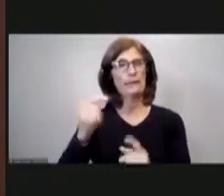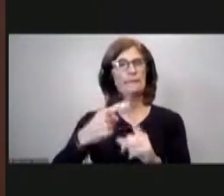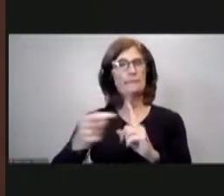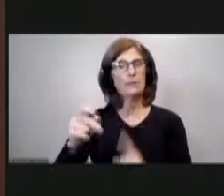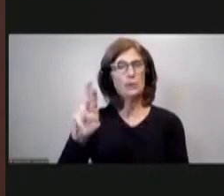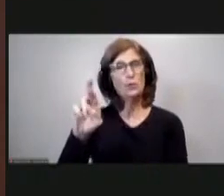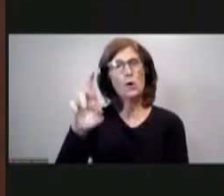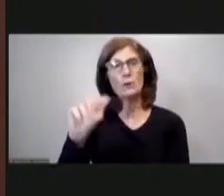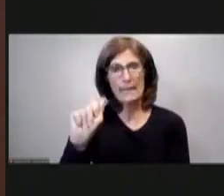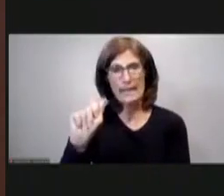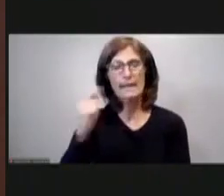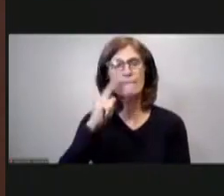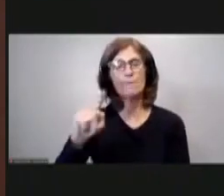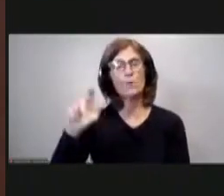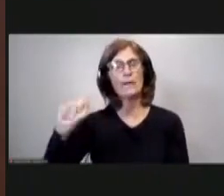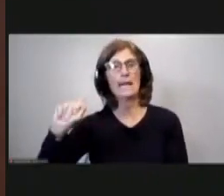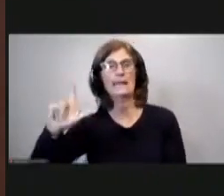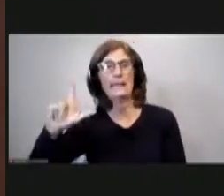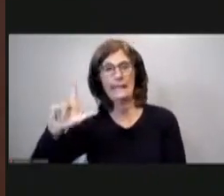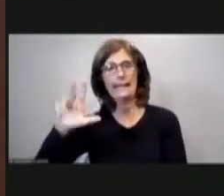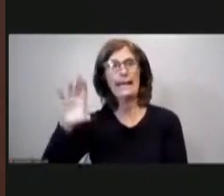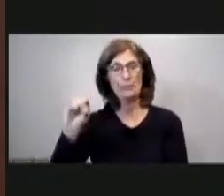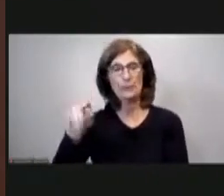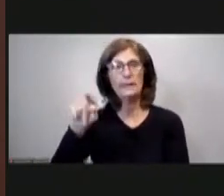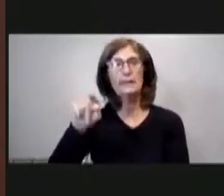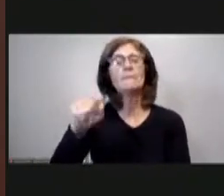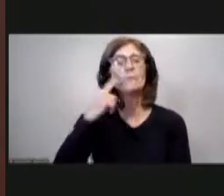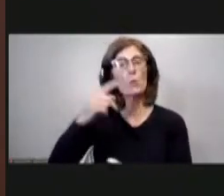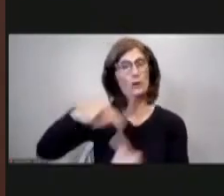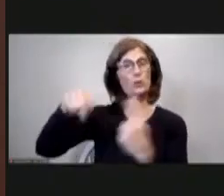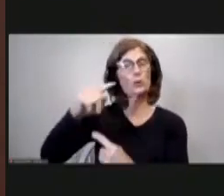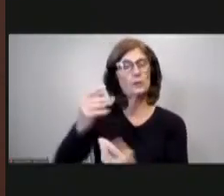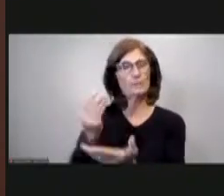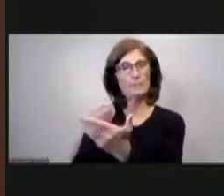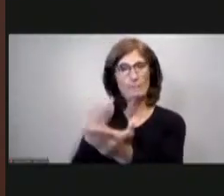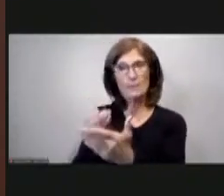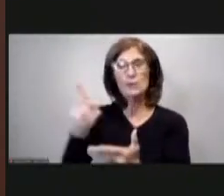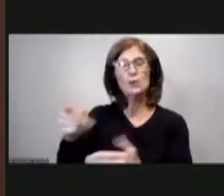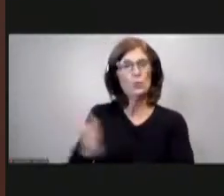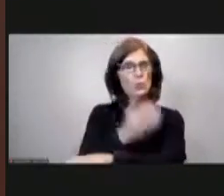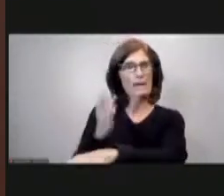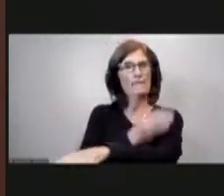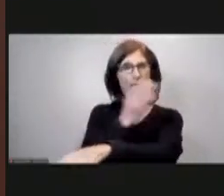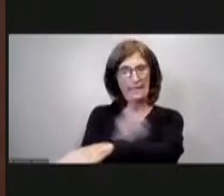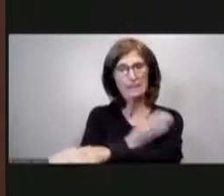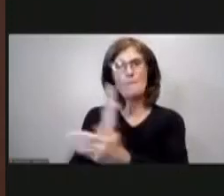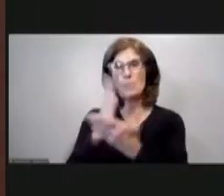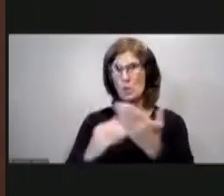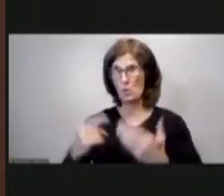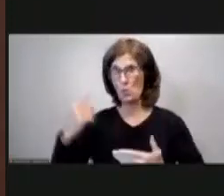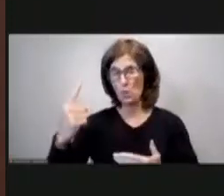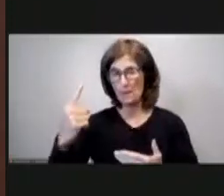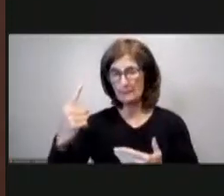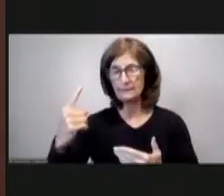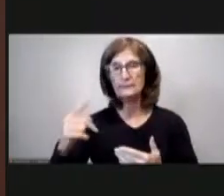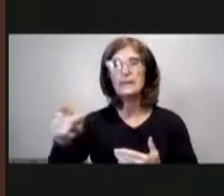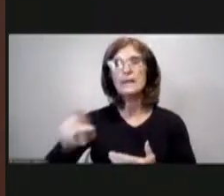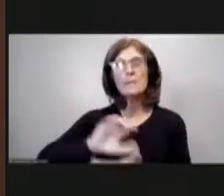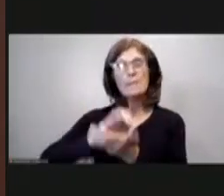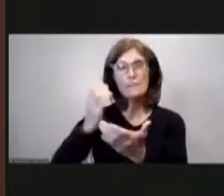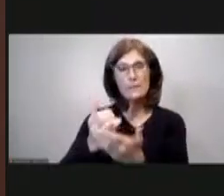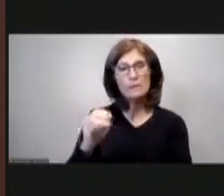of allegheny county's gaming economic tourism fund for the arsenal renovation phase one project in the amount of